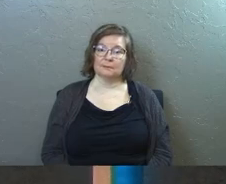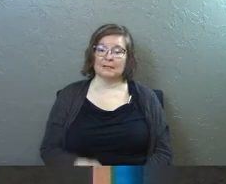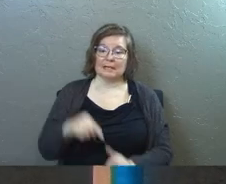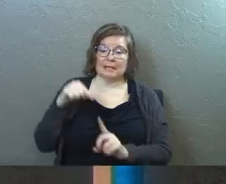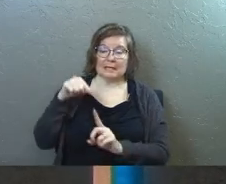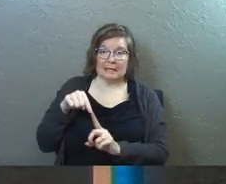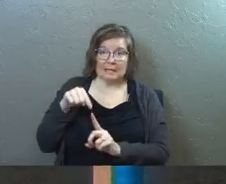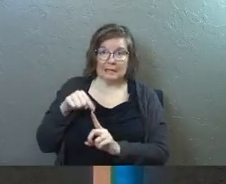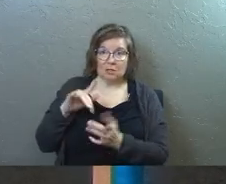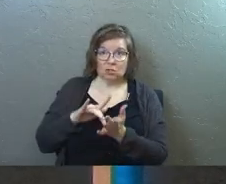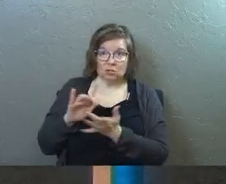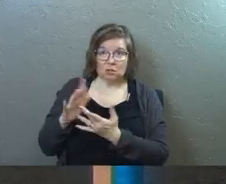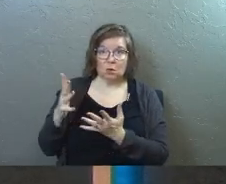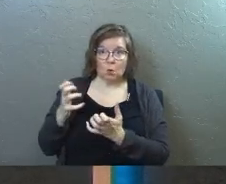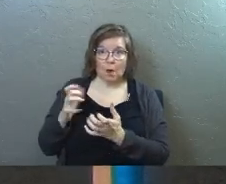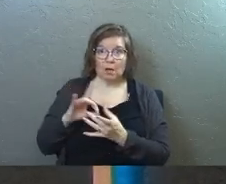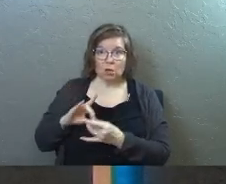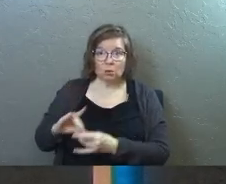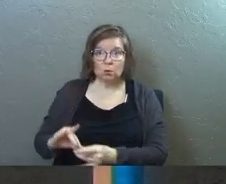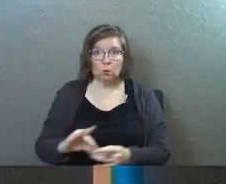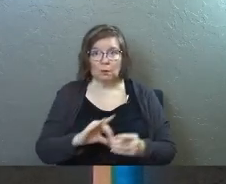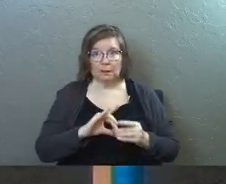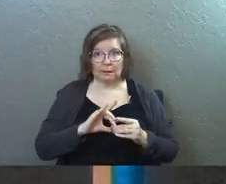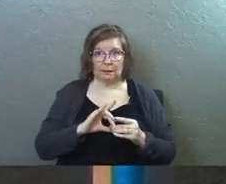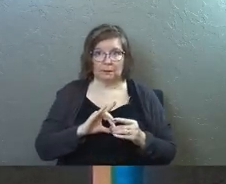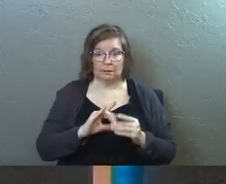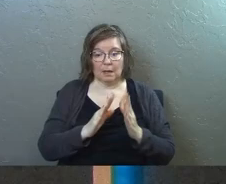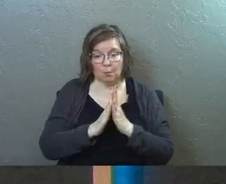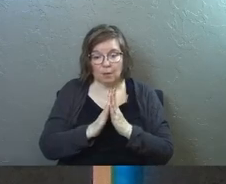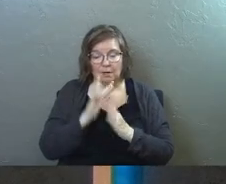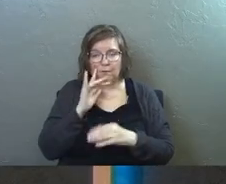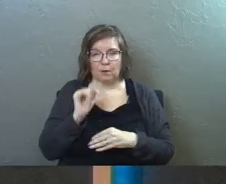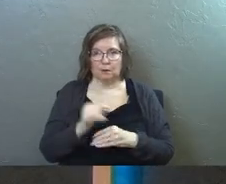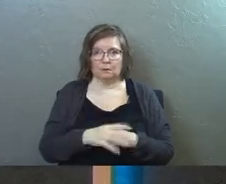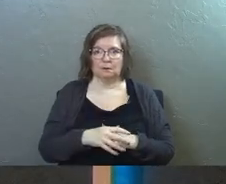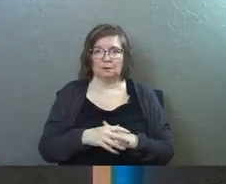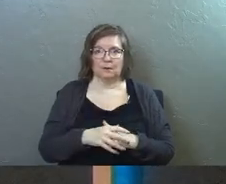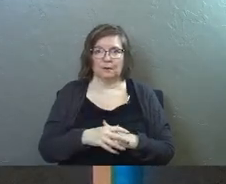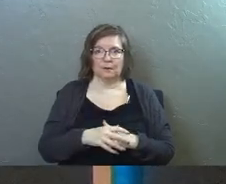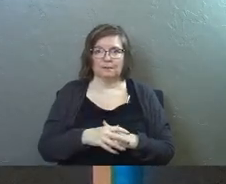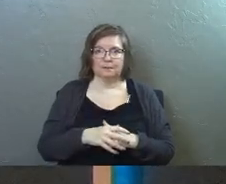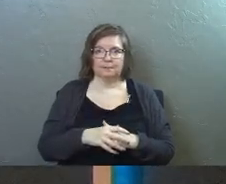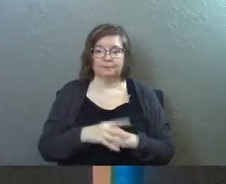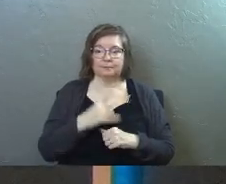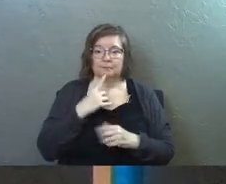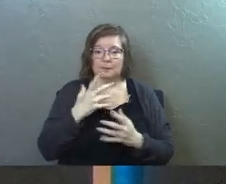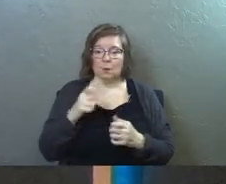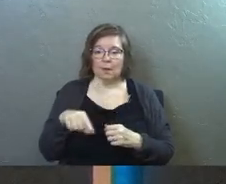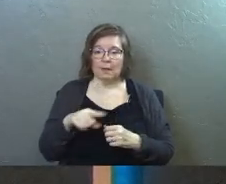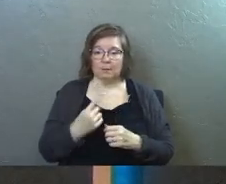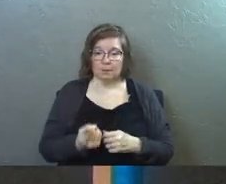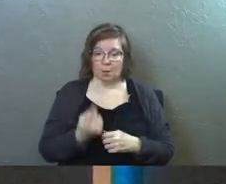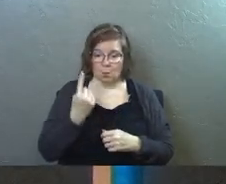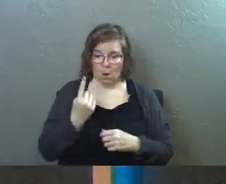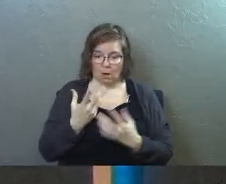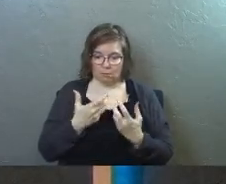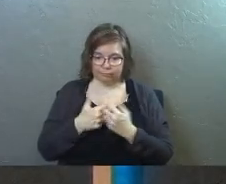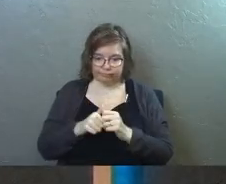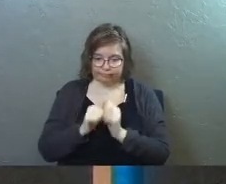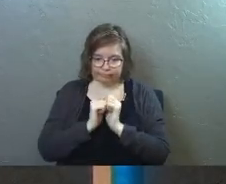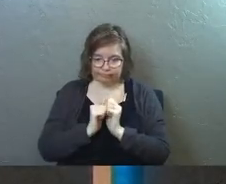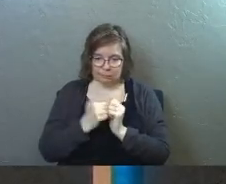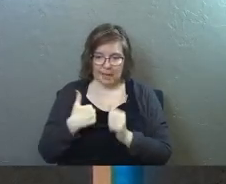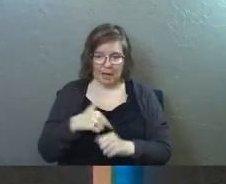he wanted unity prayed for it he says I want them to be one as